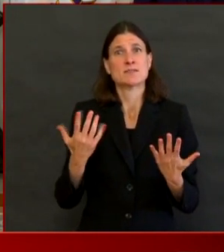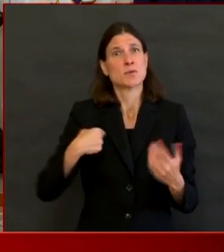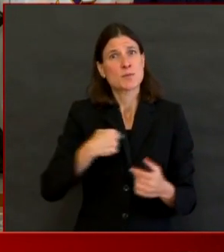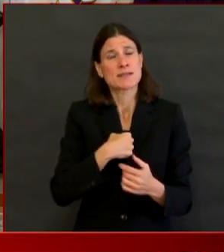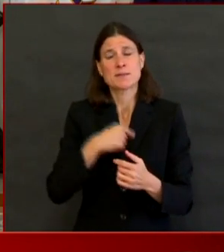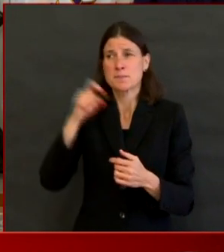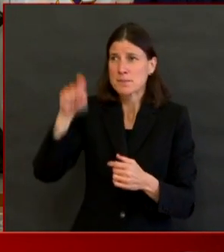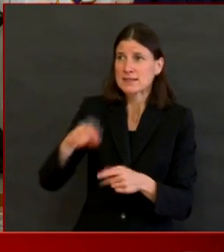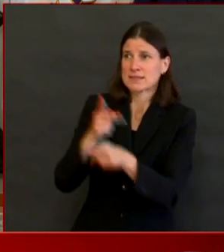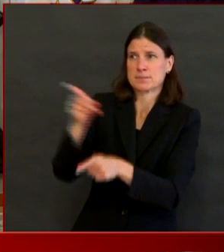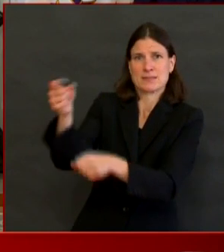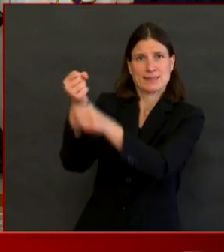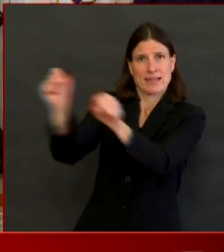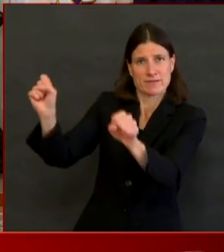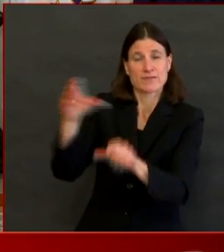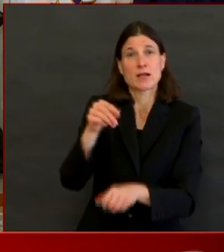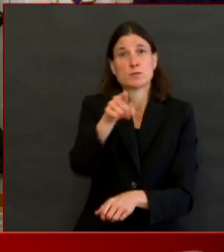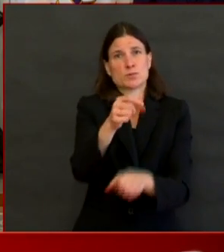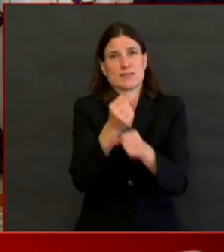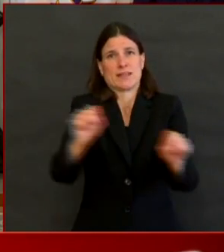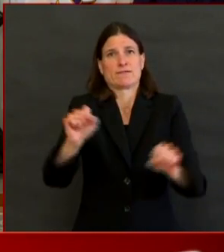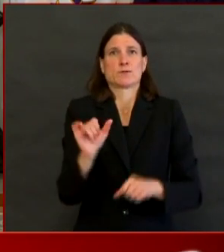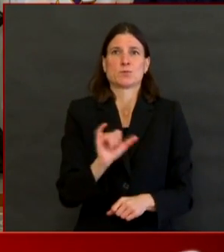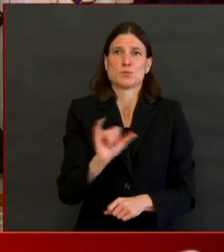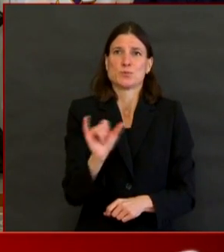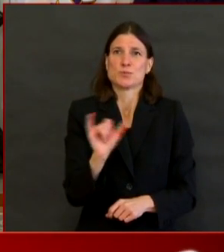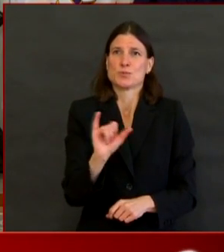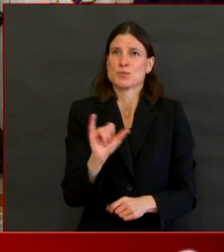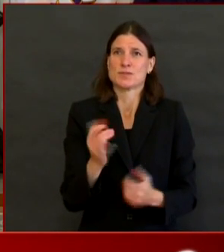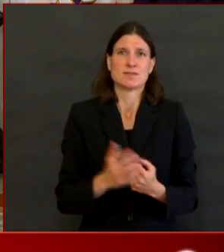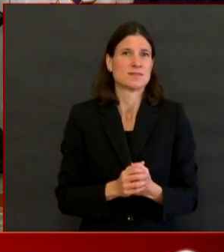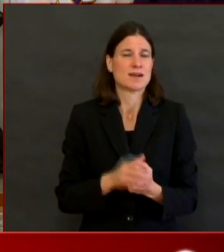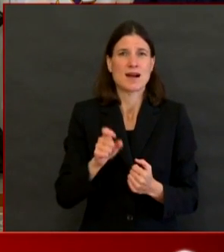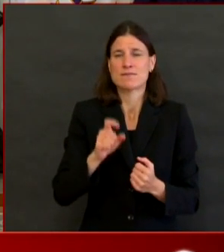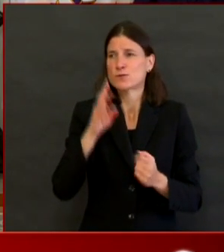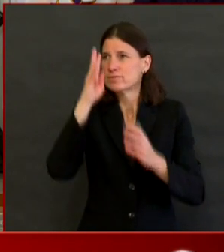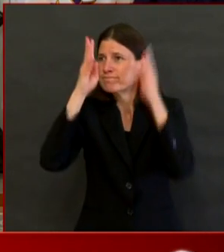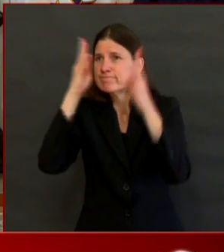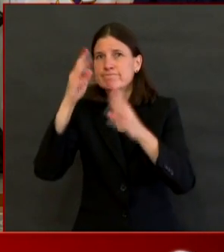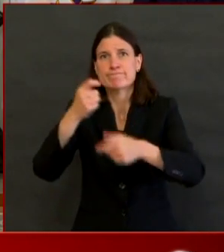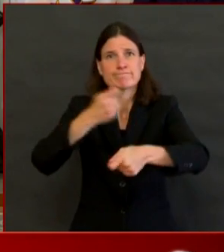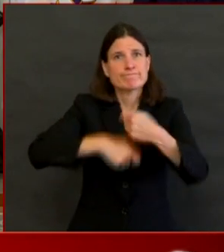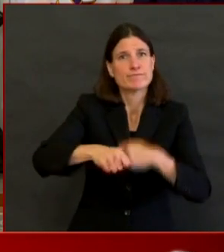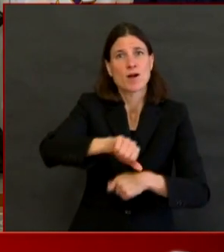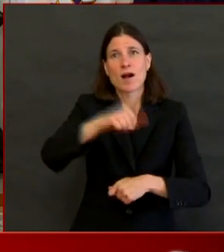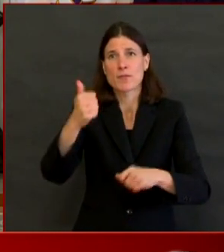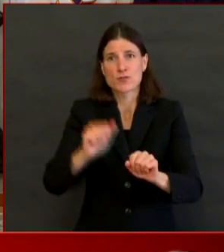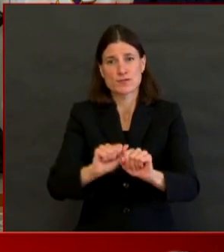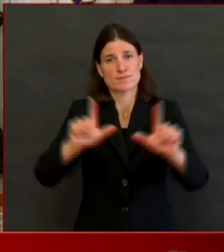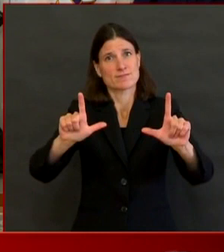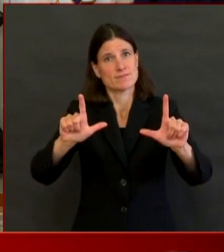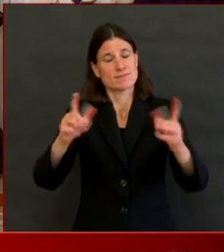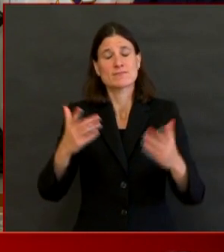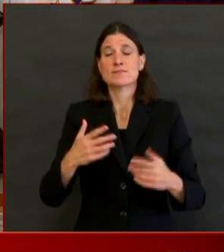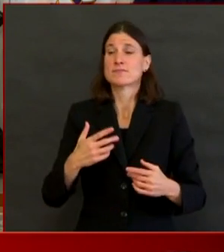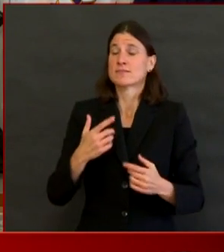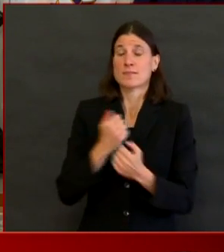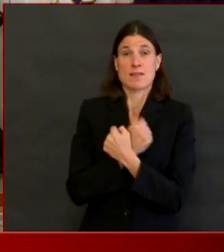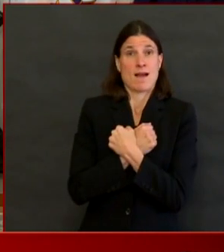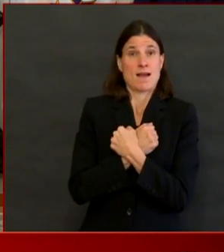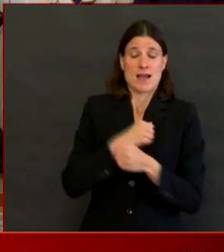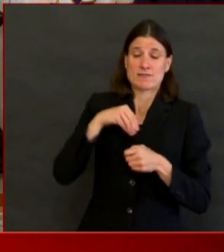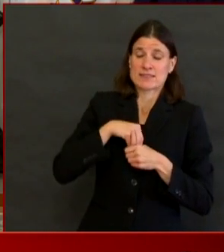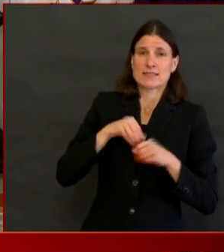then we have to be creative on how to continue to show the love that we know continues for those in